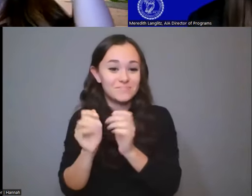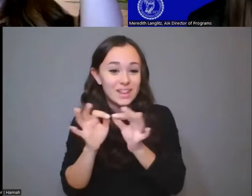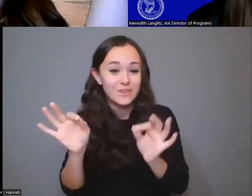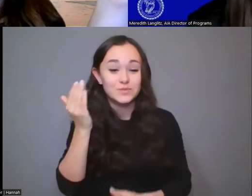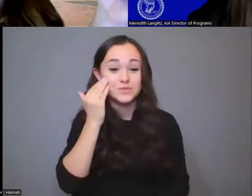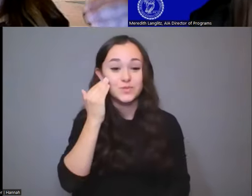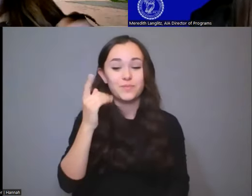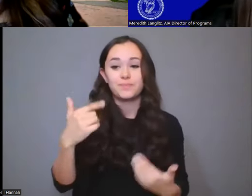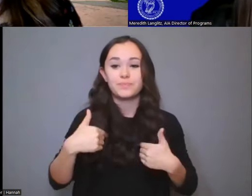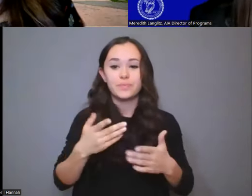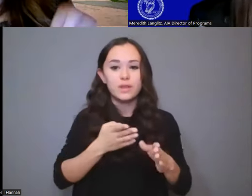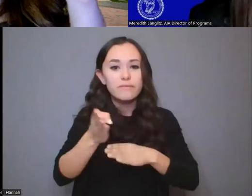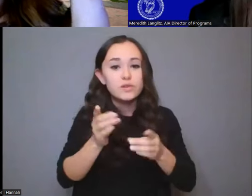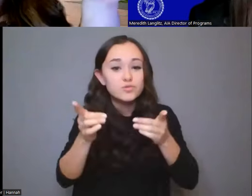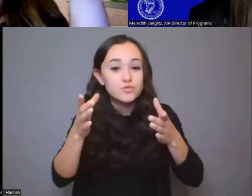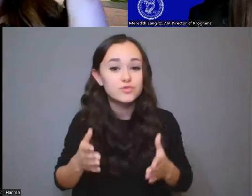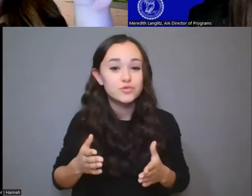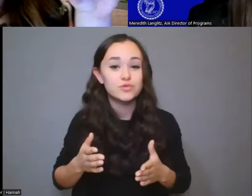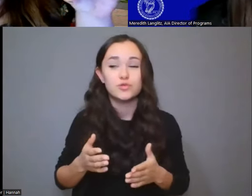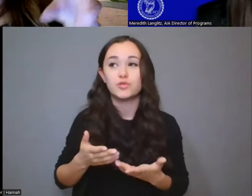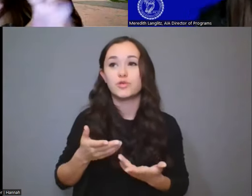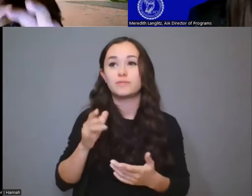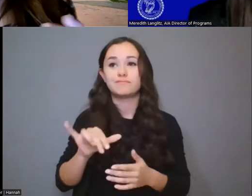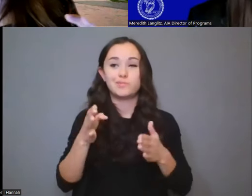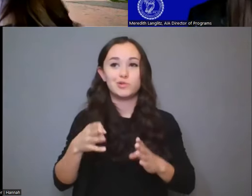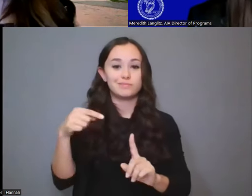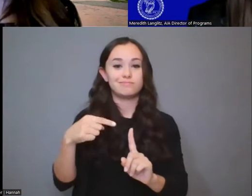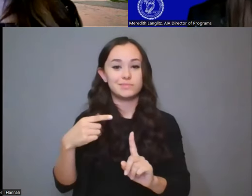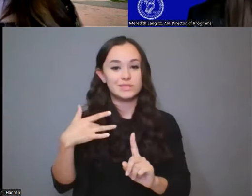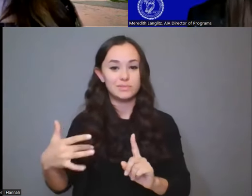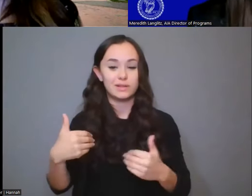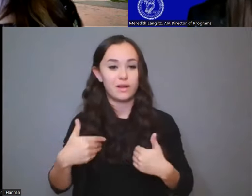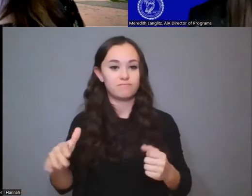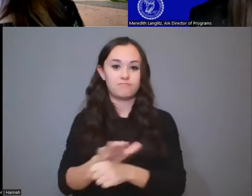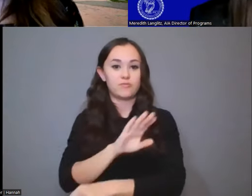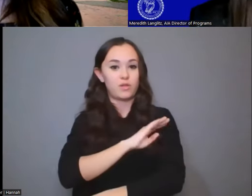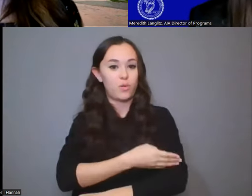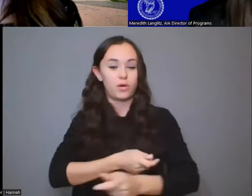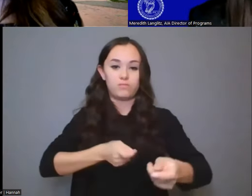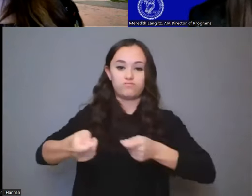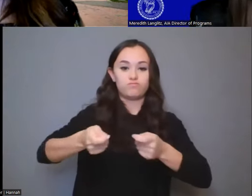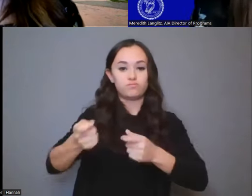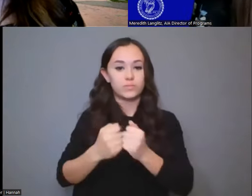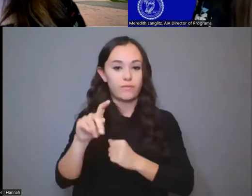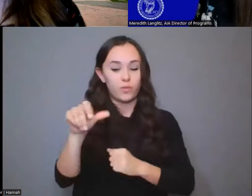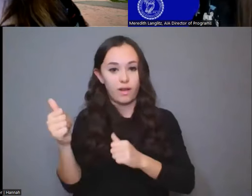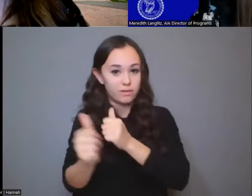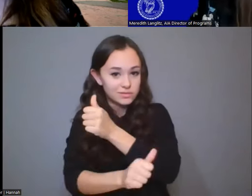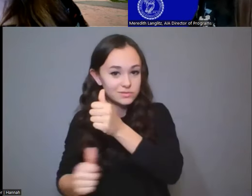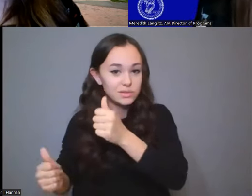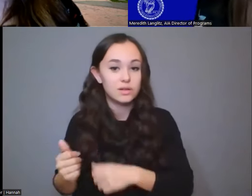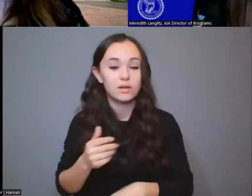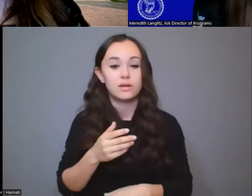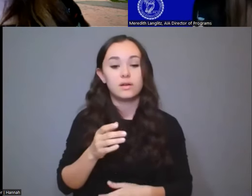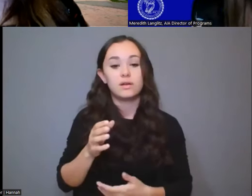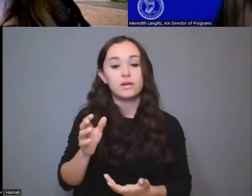you have, like, the field director, who's usually in, like, full authority over everybody else. And in those kinds of contexts, like sending out a student to a